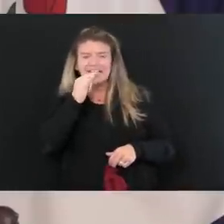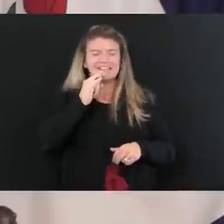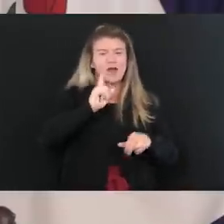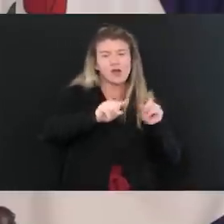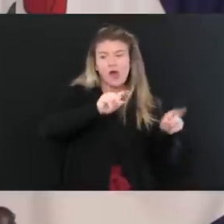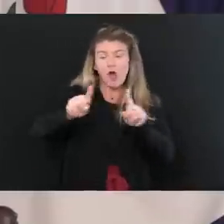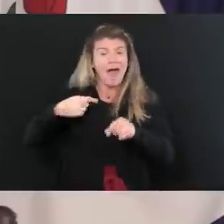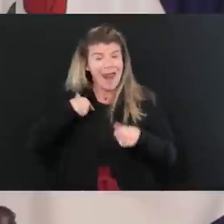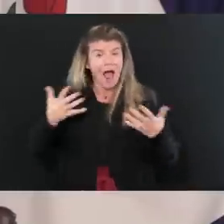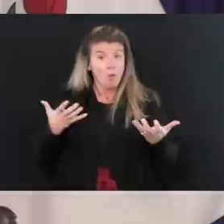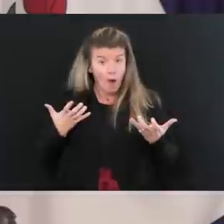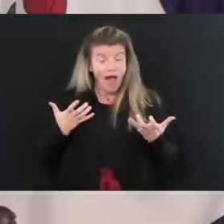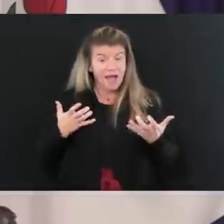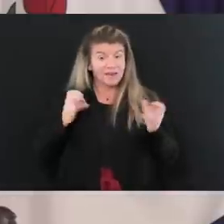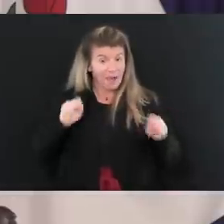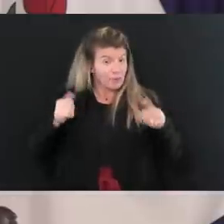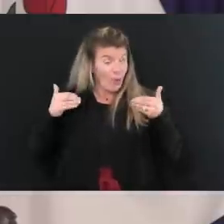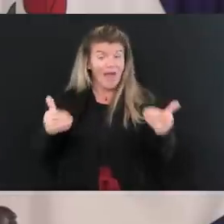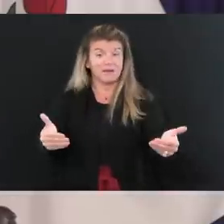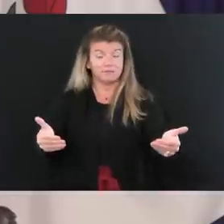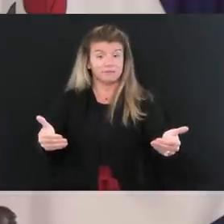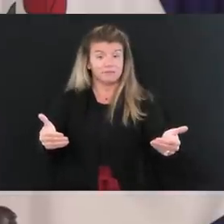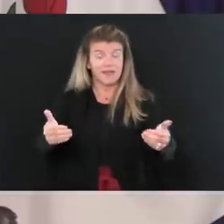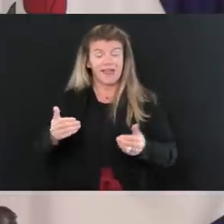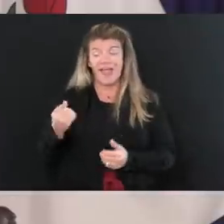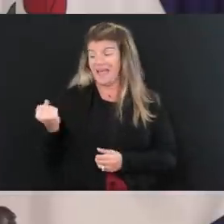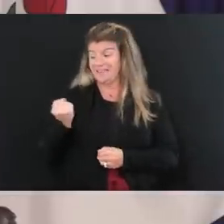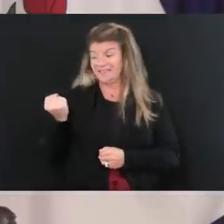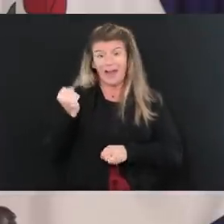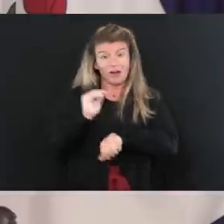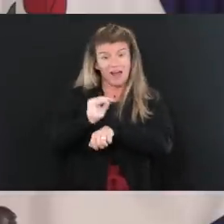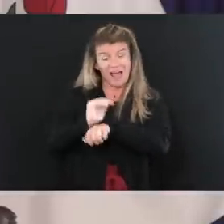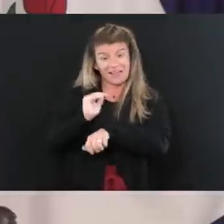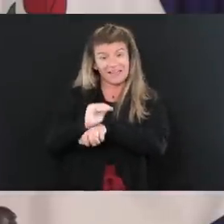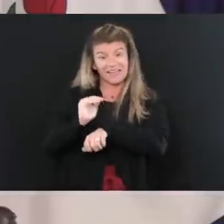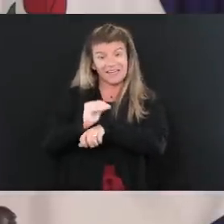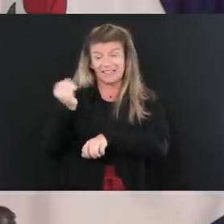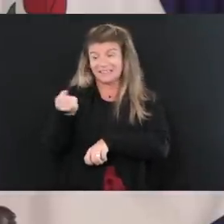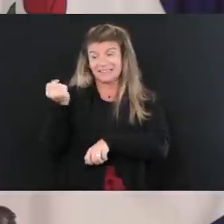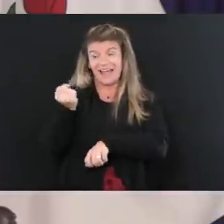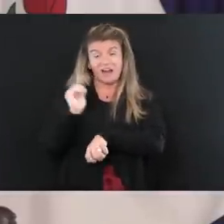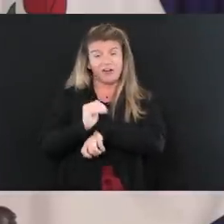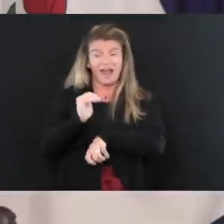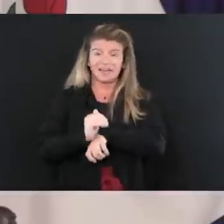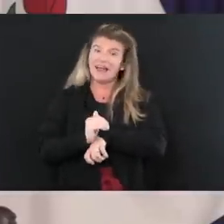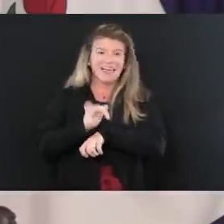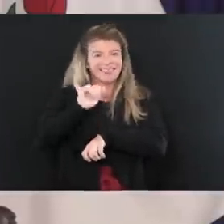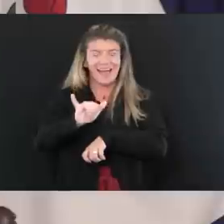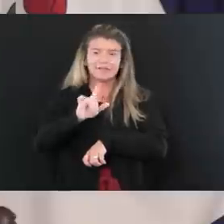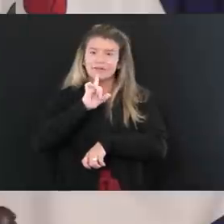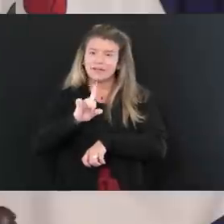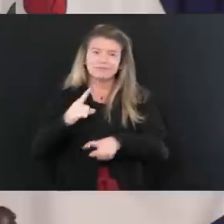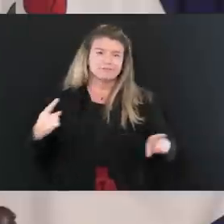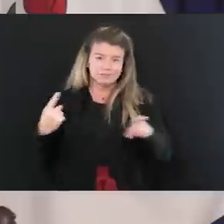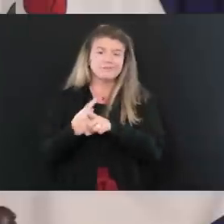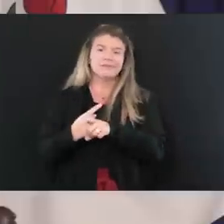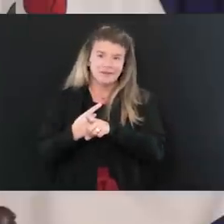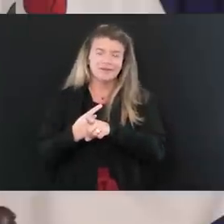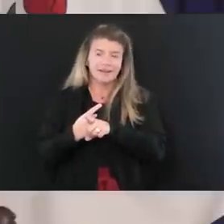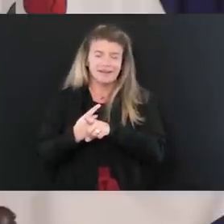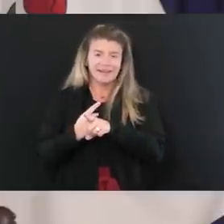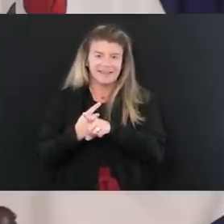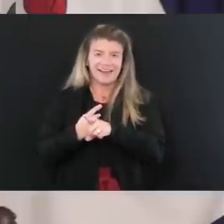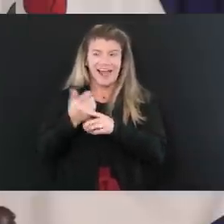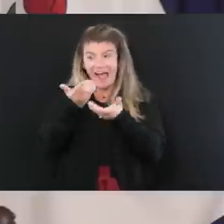want to be able to do it, you know, and, and, and I know Saturday night, it makes it problematic that, that, that, that it falls on Saturday